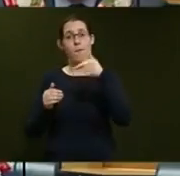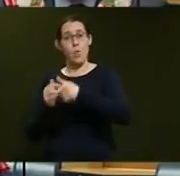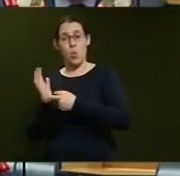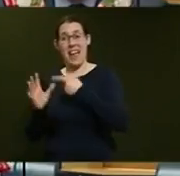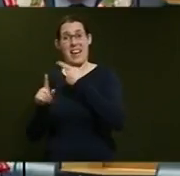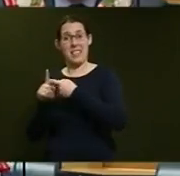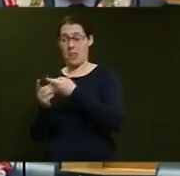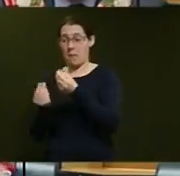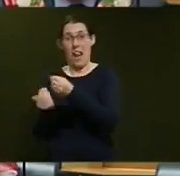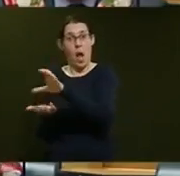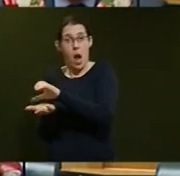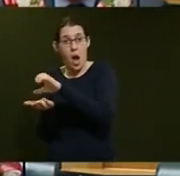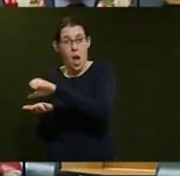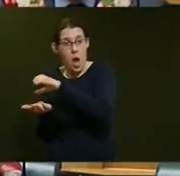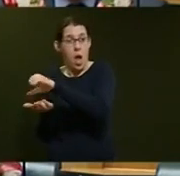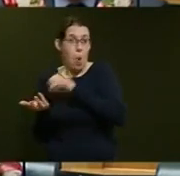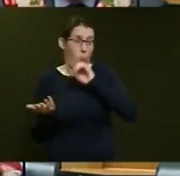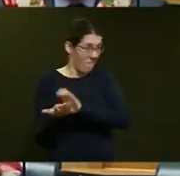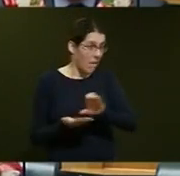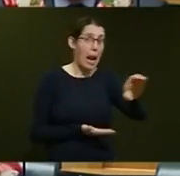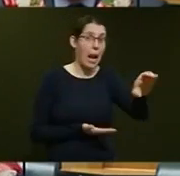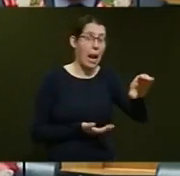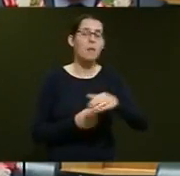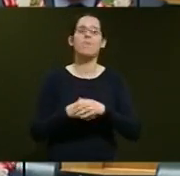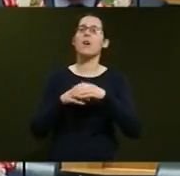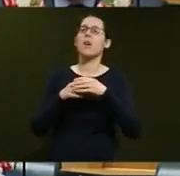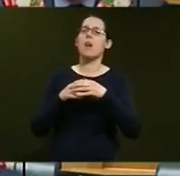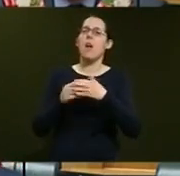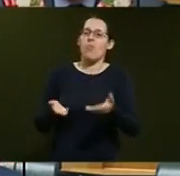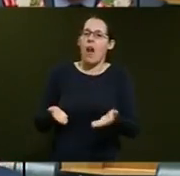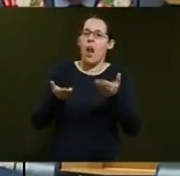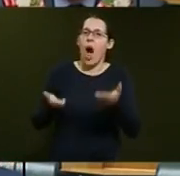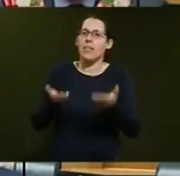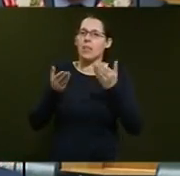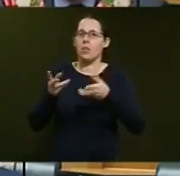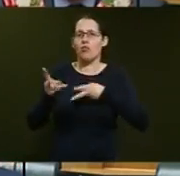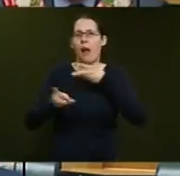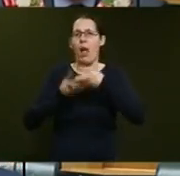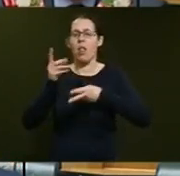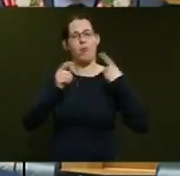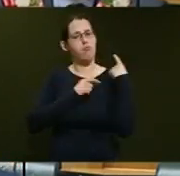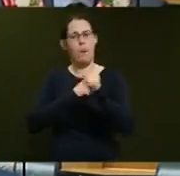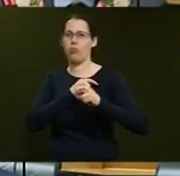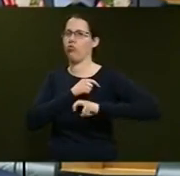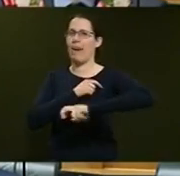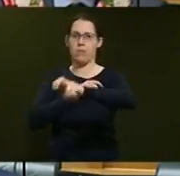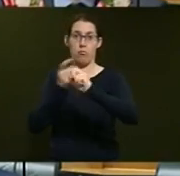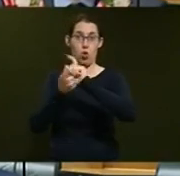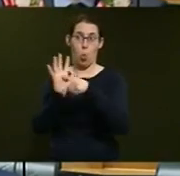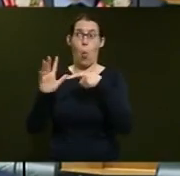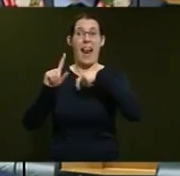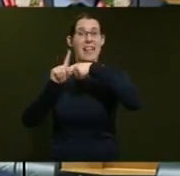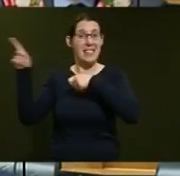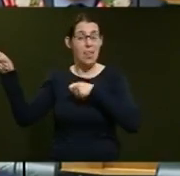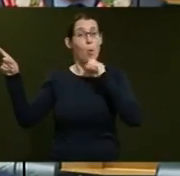Well, the light rail rapid transit project in Auckland will not be funded through the regional